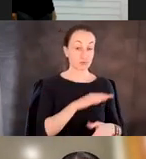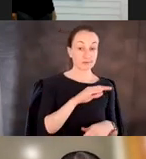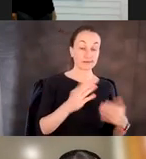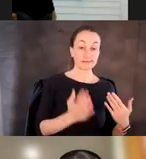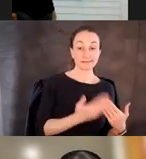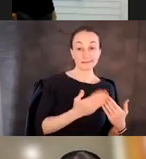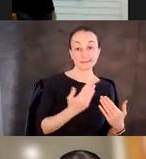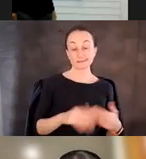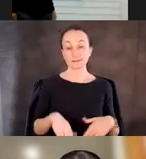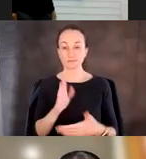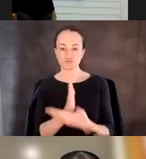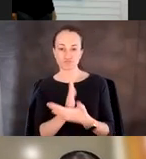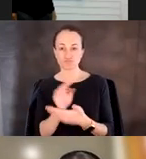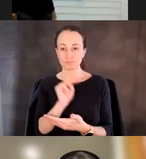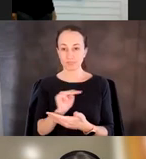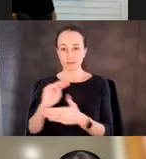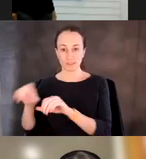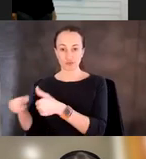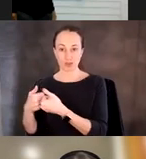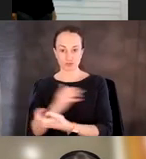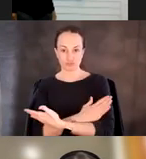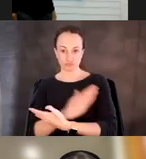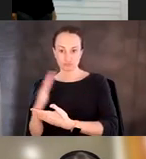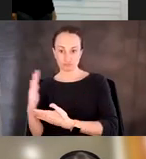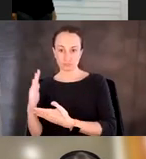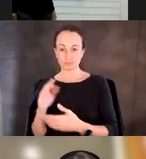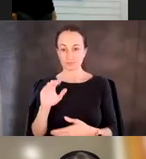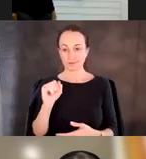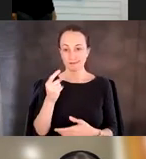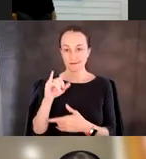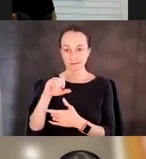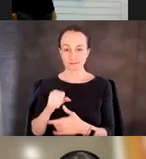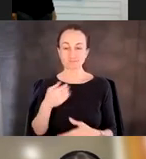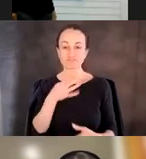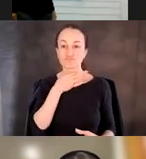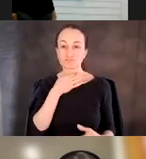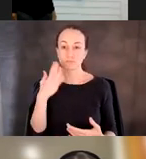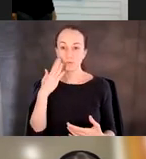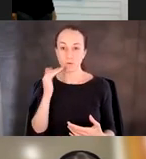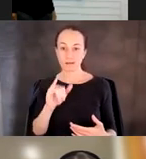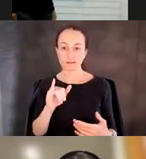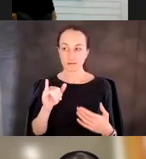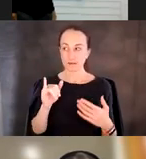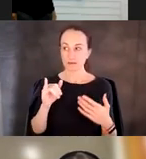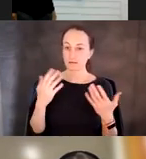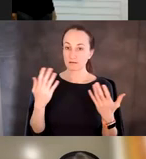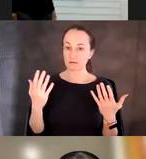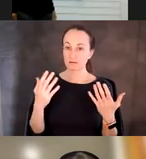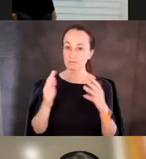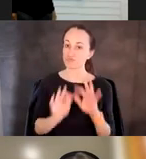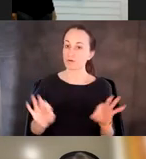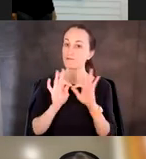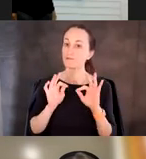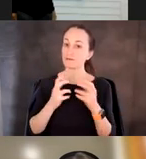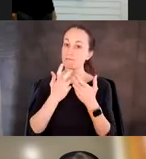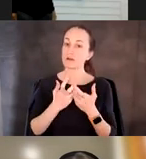very challenging. Um, I'm curious, uh, why this is kind of like the relevant, uh, mechanism that you